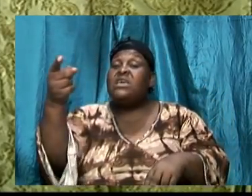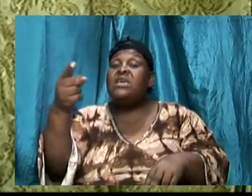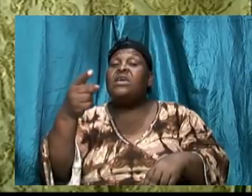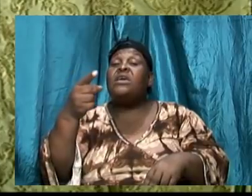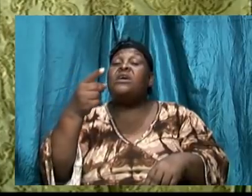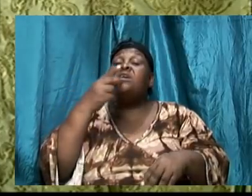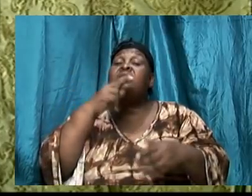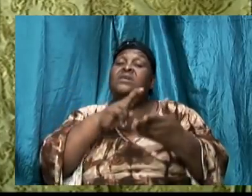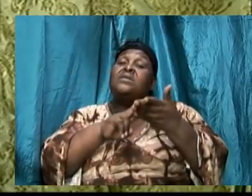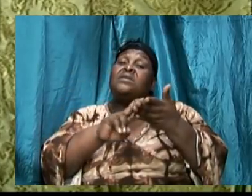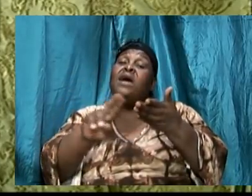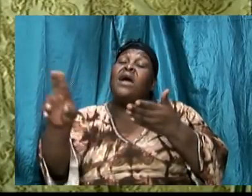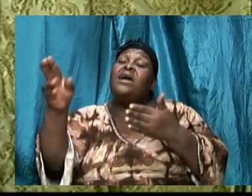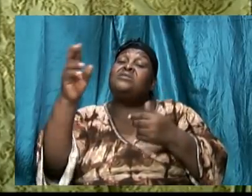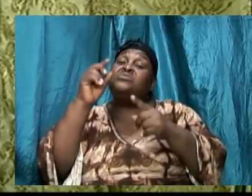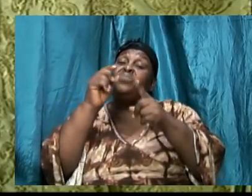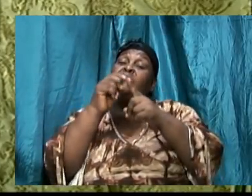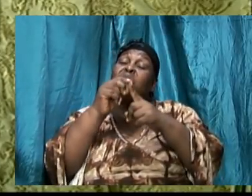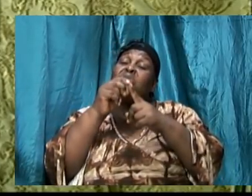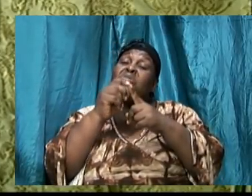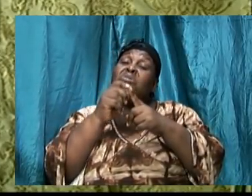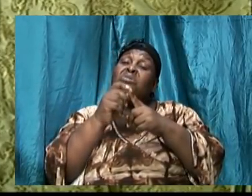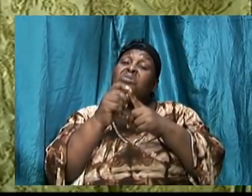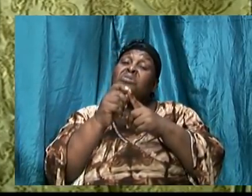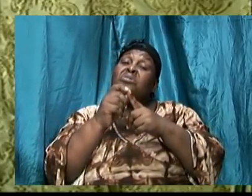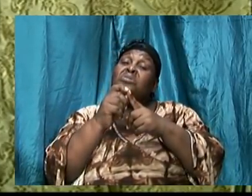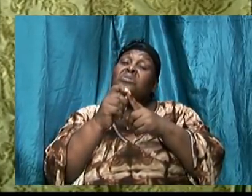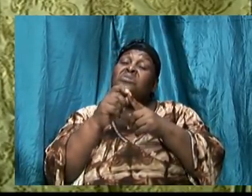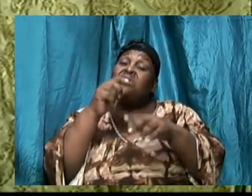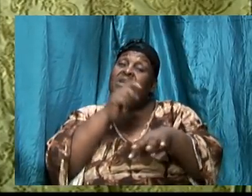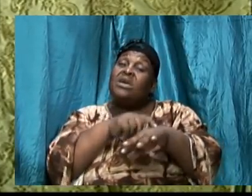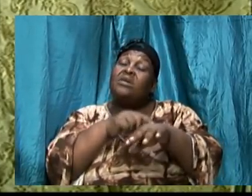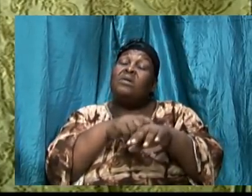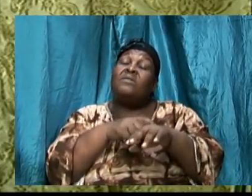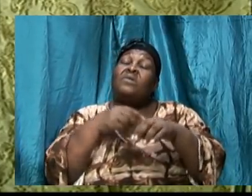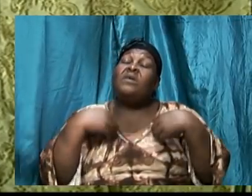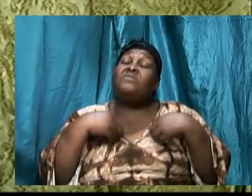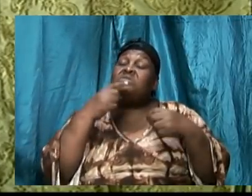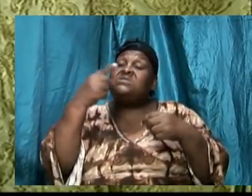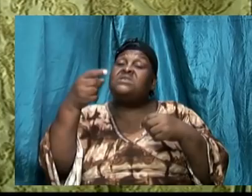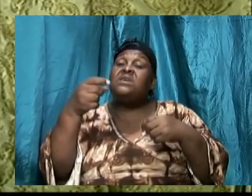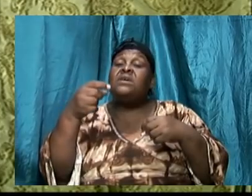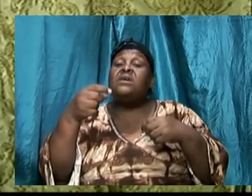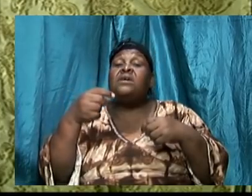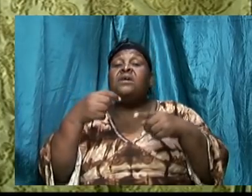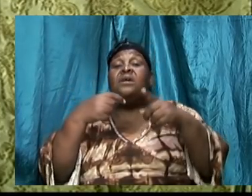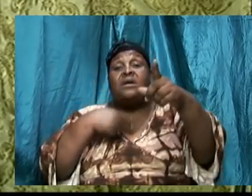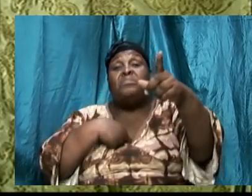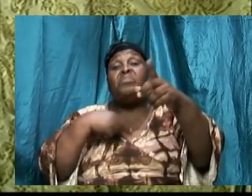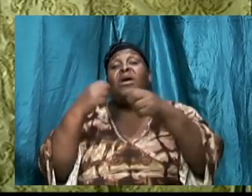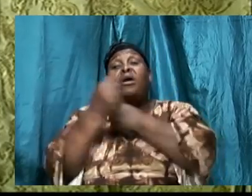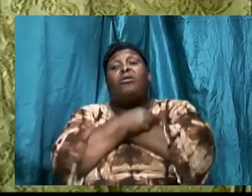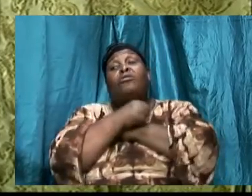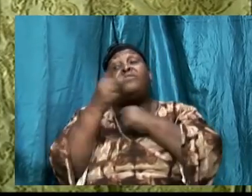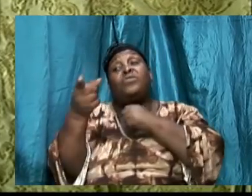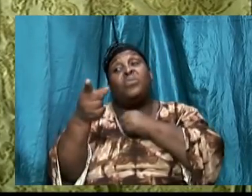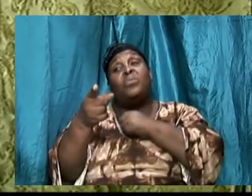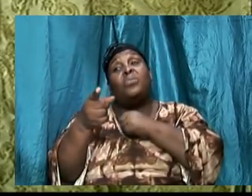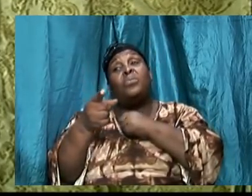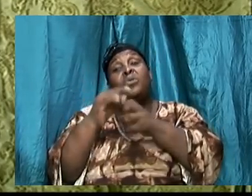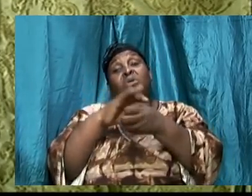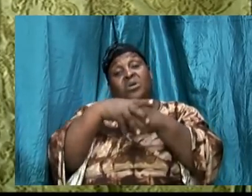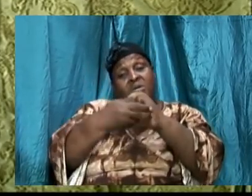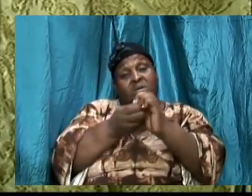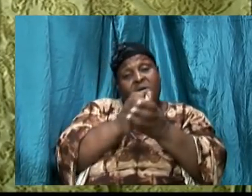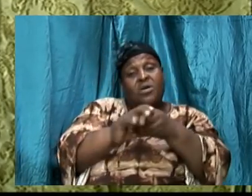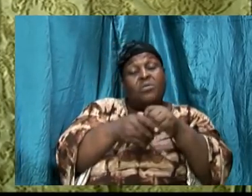there are going to there's going to be times when we have to say I love you there are going to be times when we have to wrap up the dirty clothes and put them where